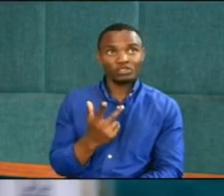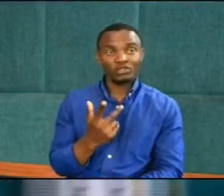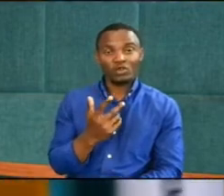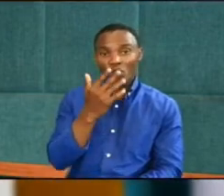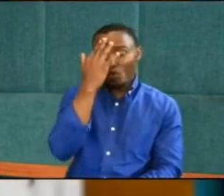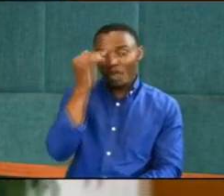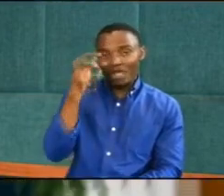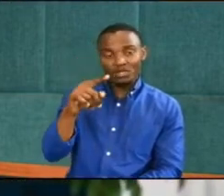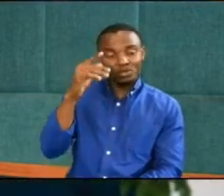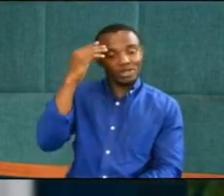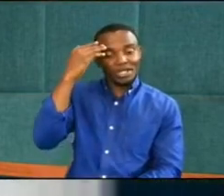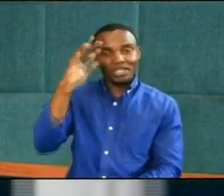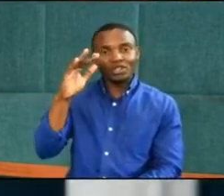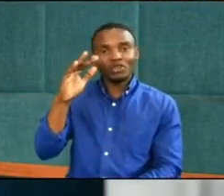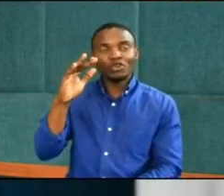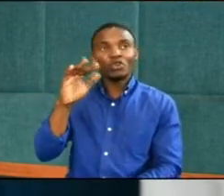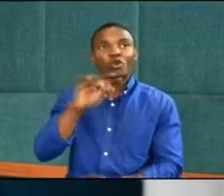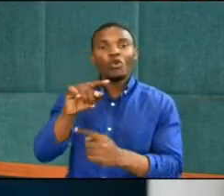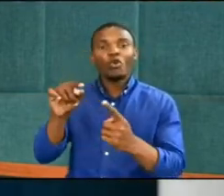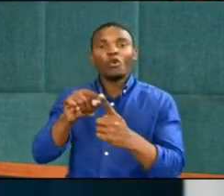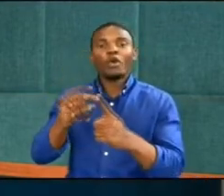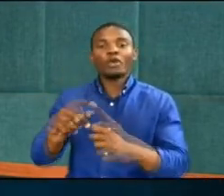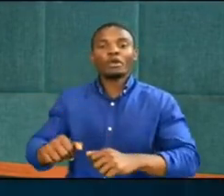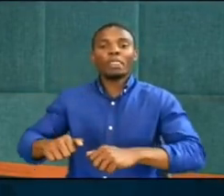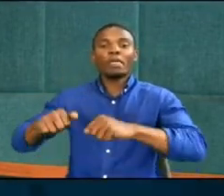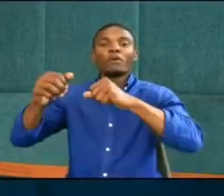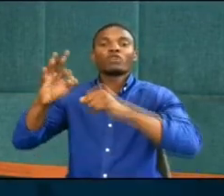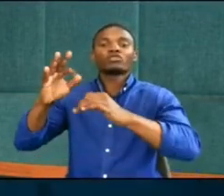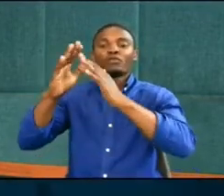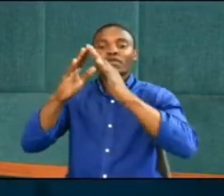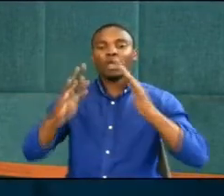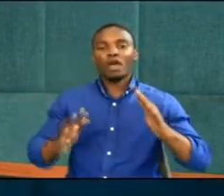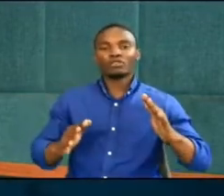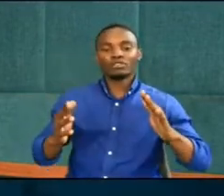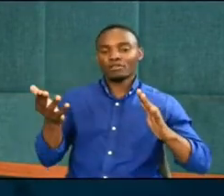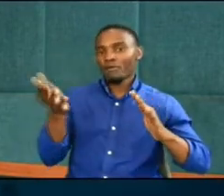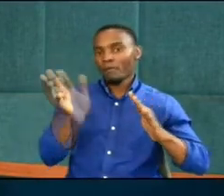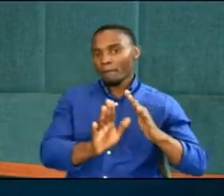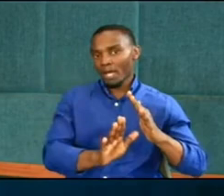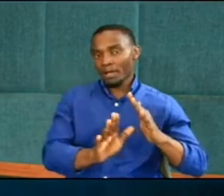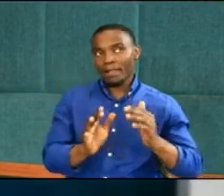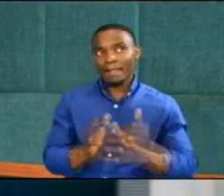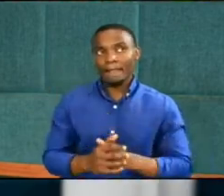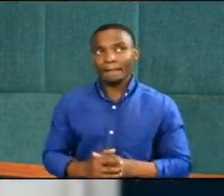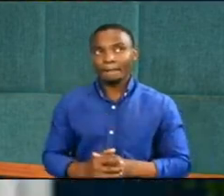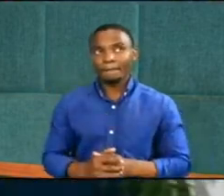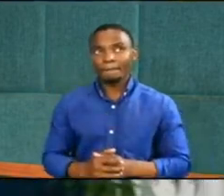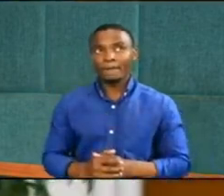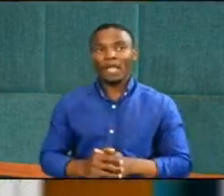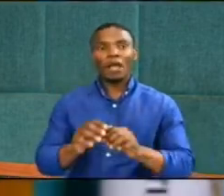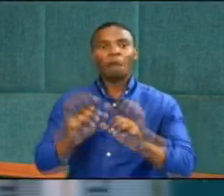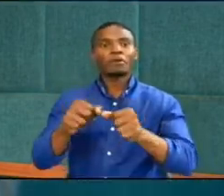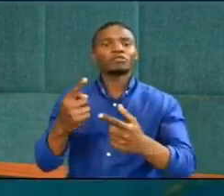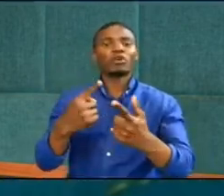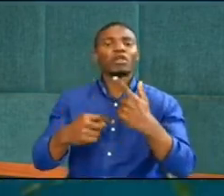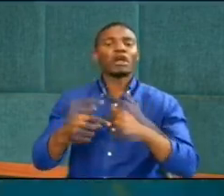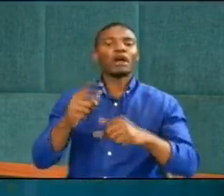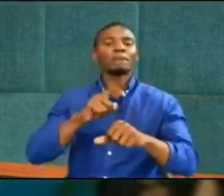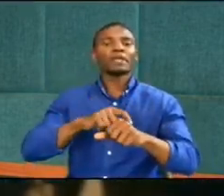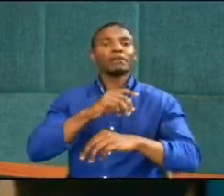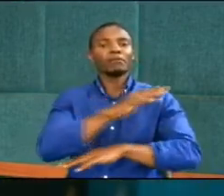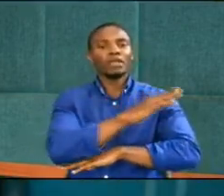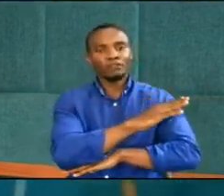For you do not know when the master of the house is is coming. He can come in the evening.